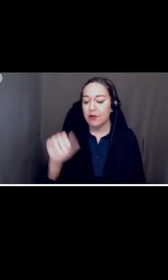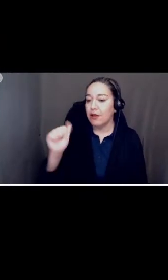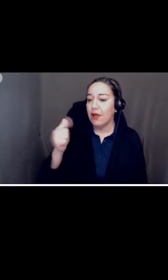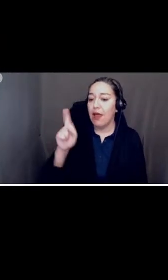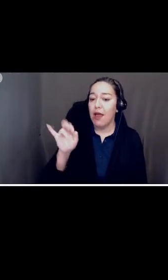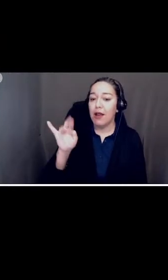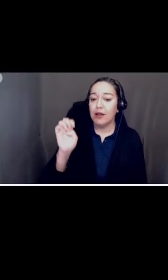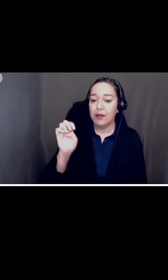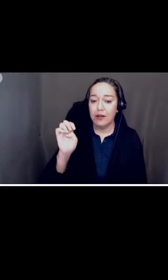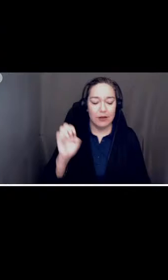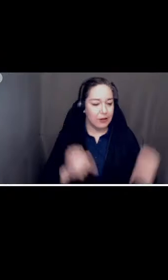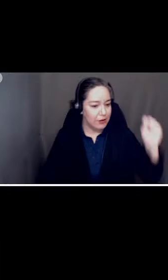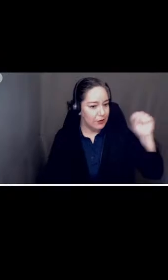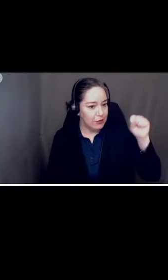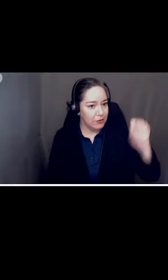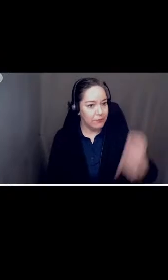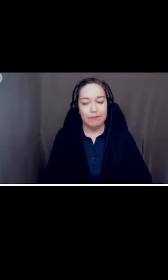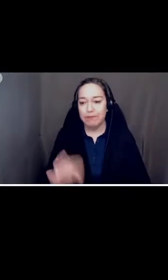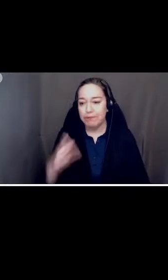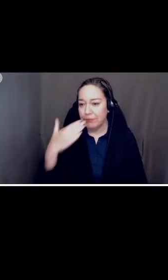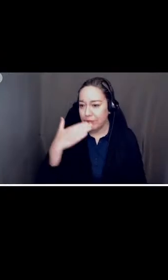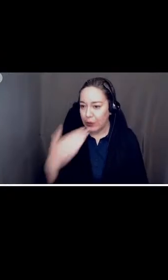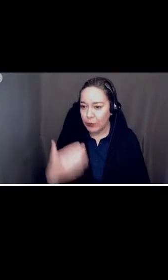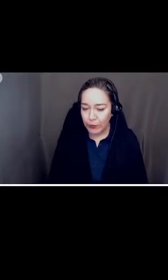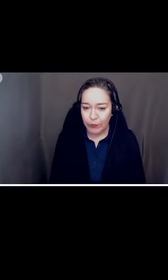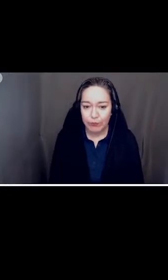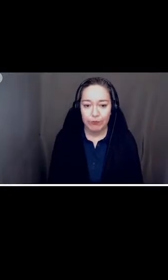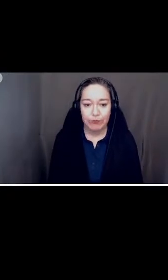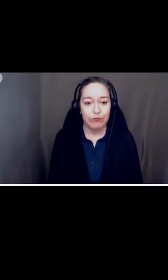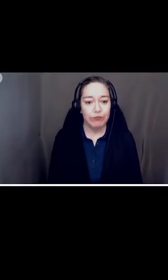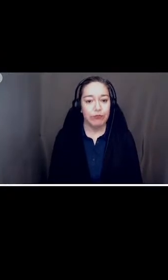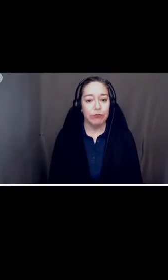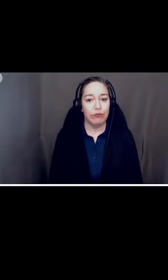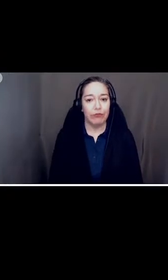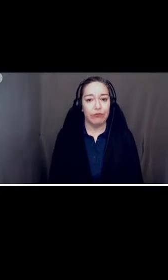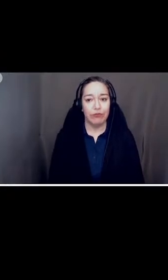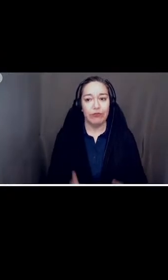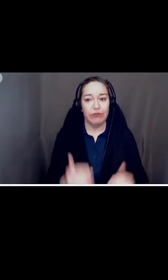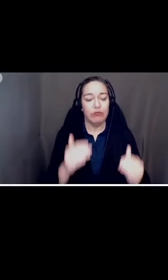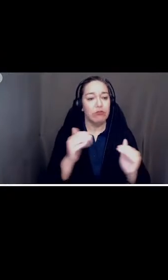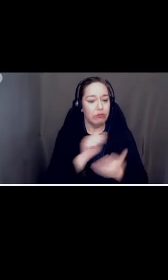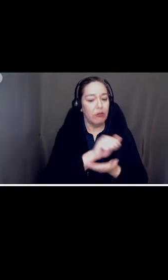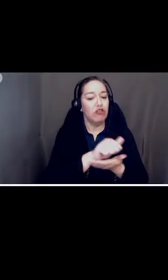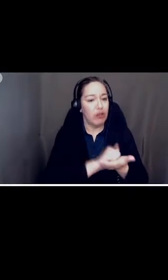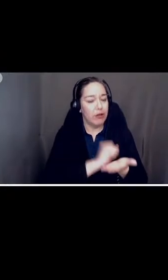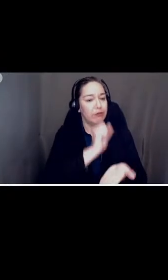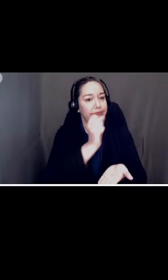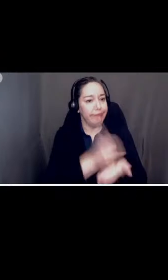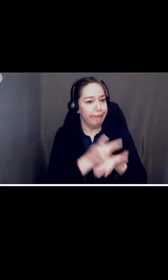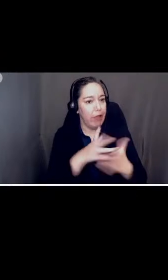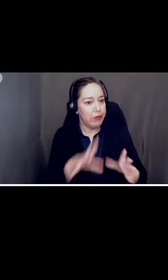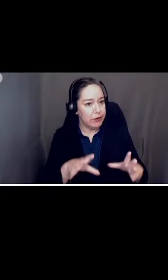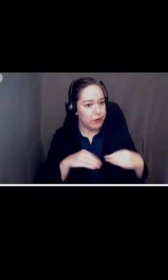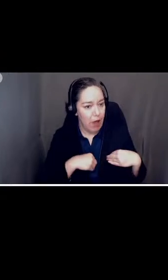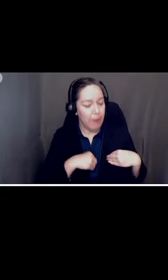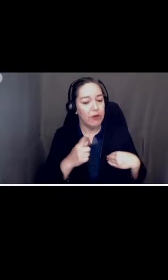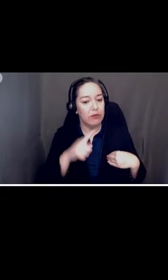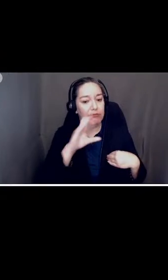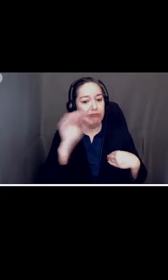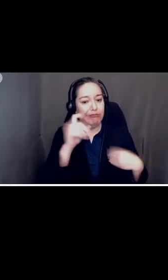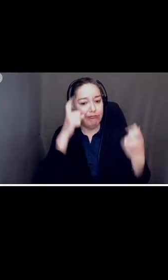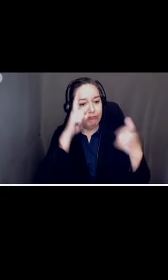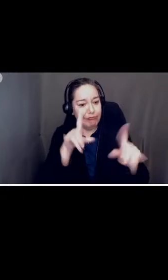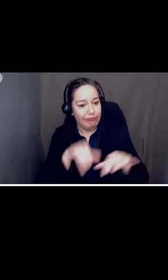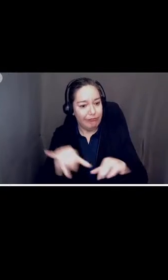adegui yes thank you all right the agenda is adopted unanimously as presented by